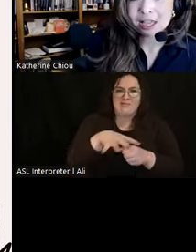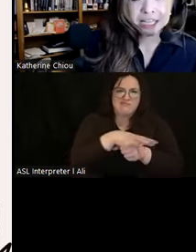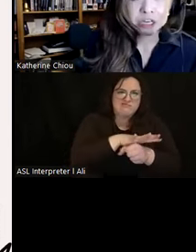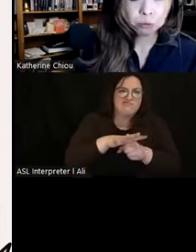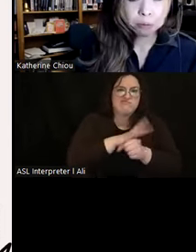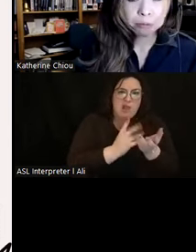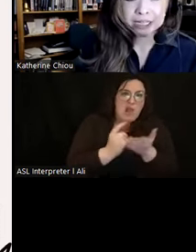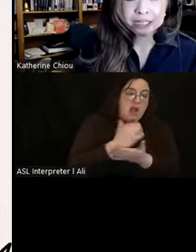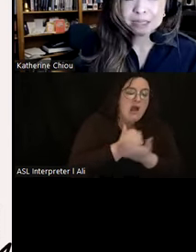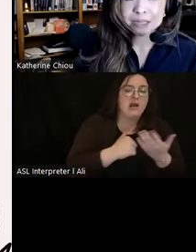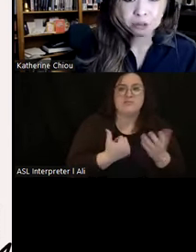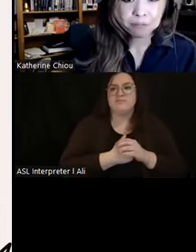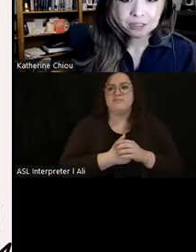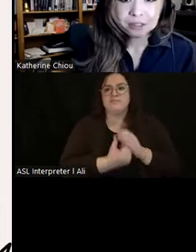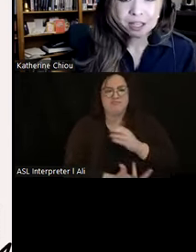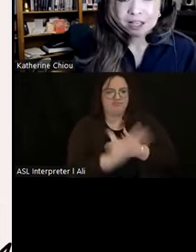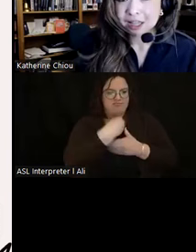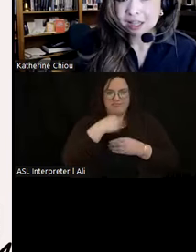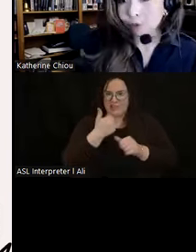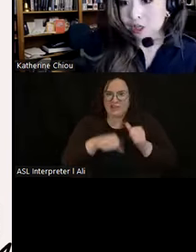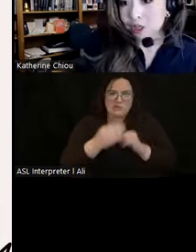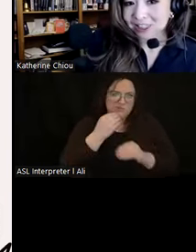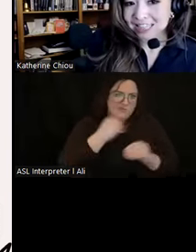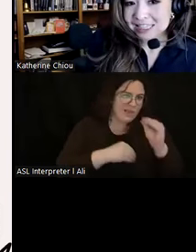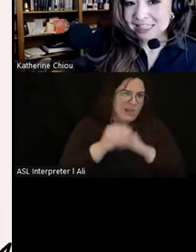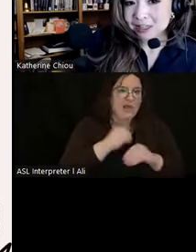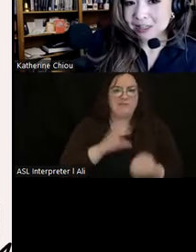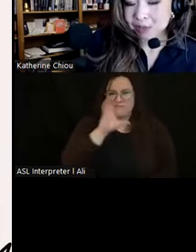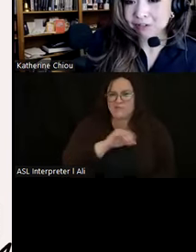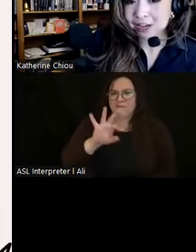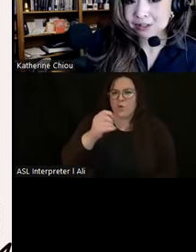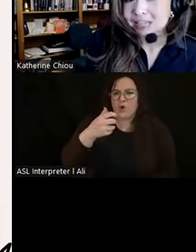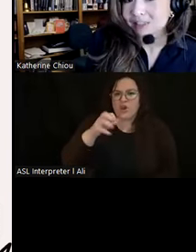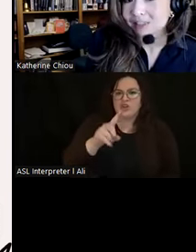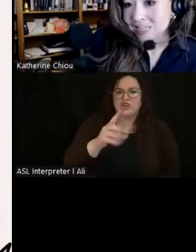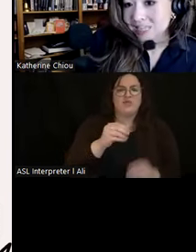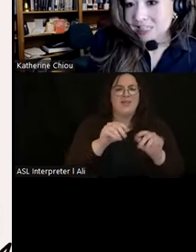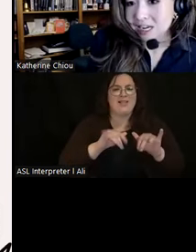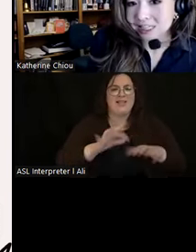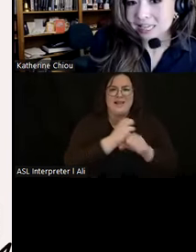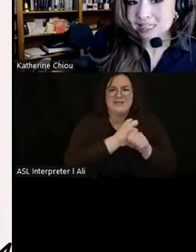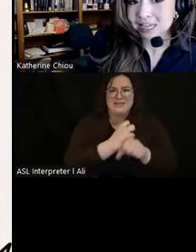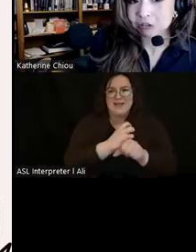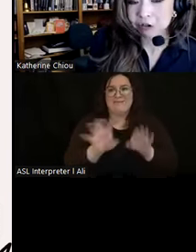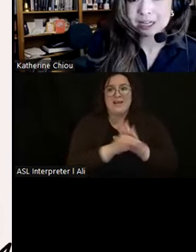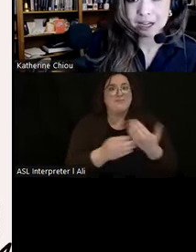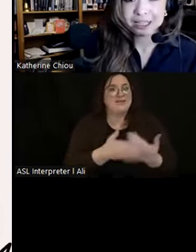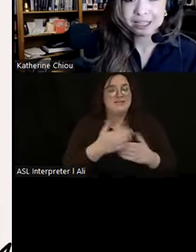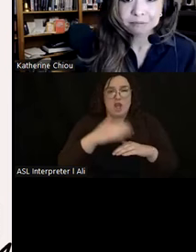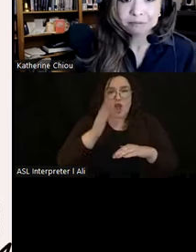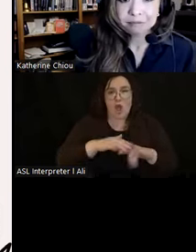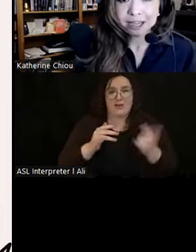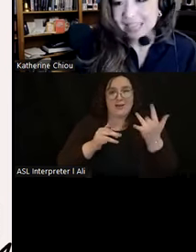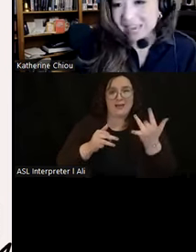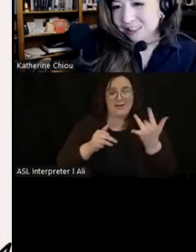They incorporated them into their meals. They foraged for land snails that were found conveniently on the cacti growing on the